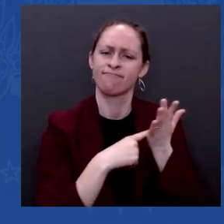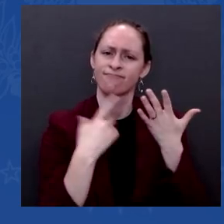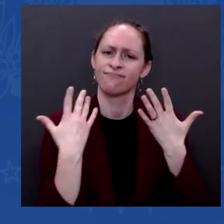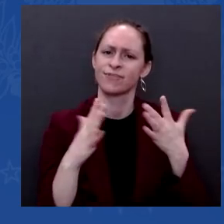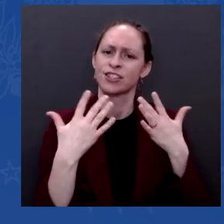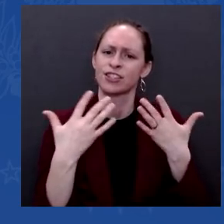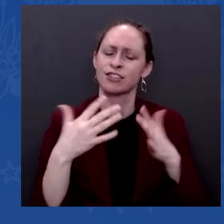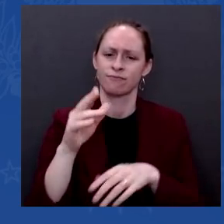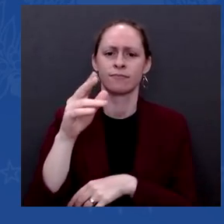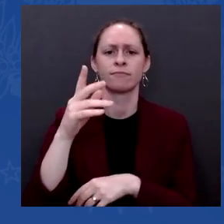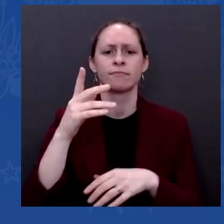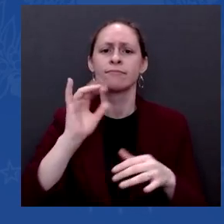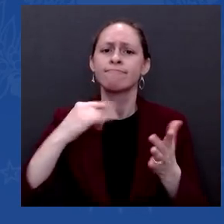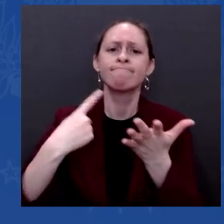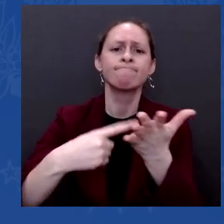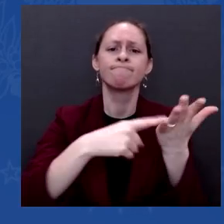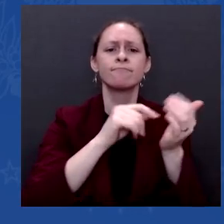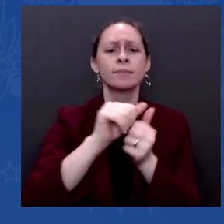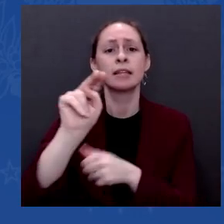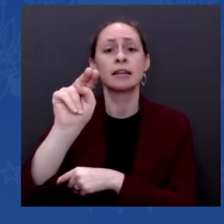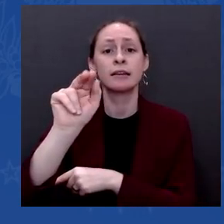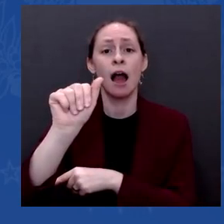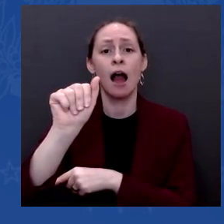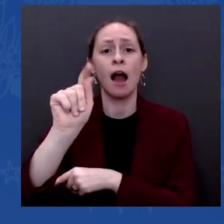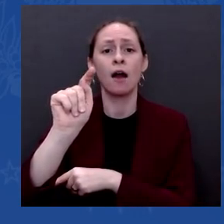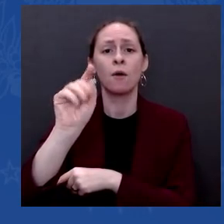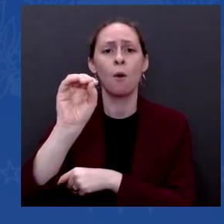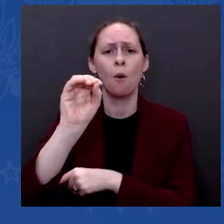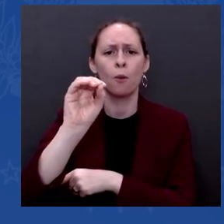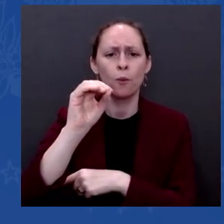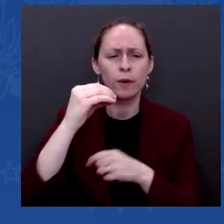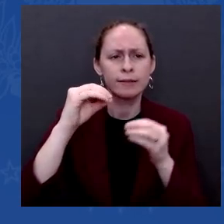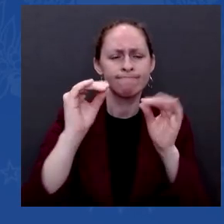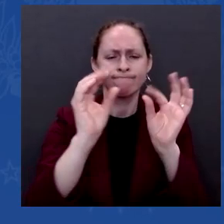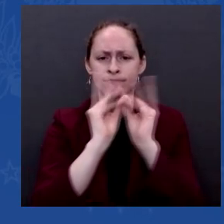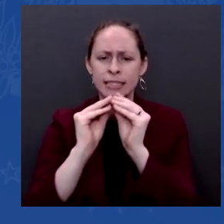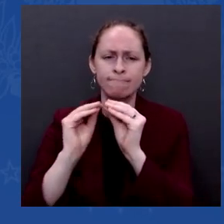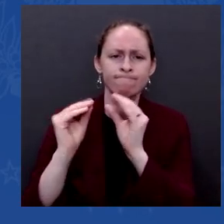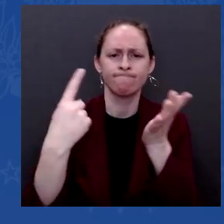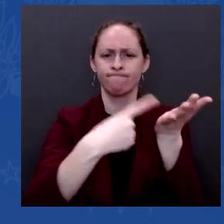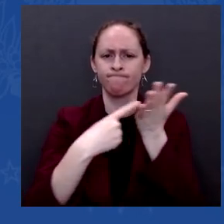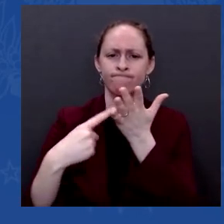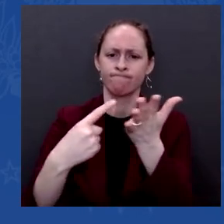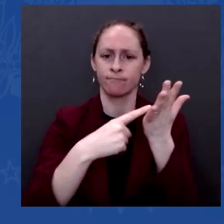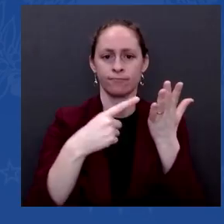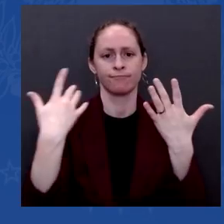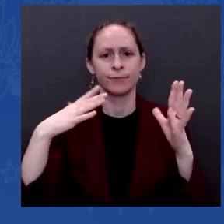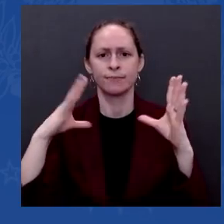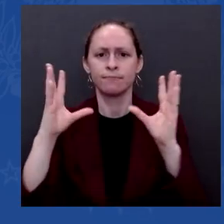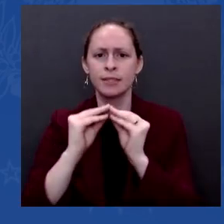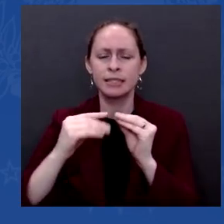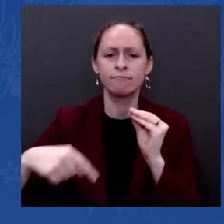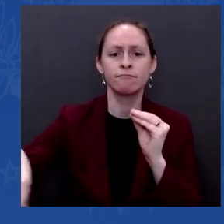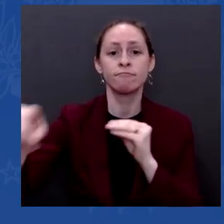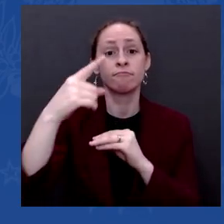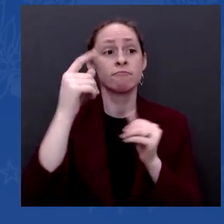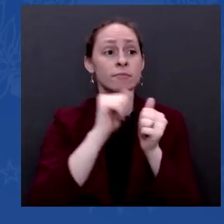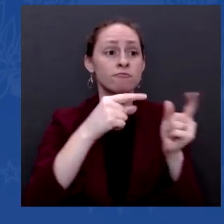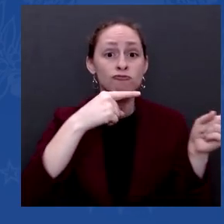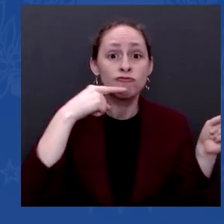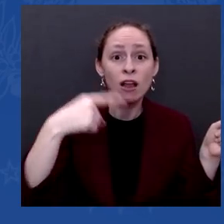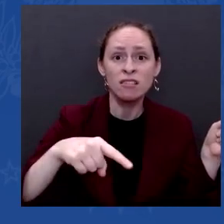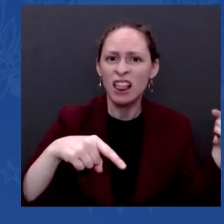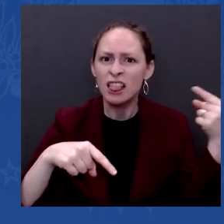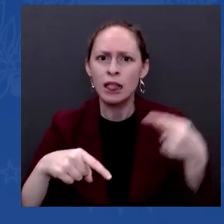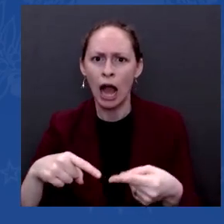NATO-Russian summit. We've had other — the OSCE has met, et cetera. And so, I think what you're going to see is that